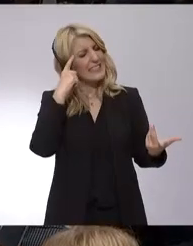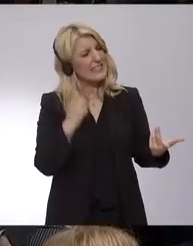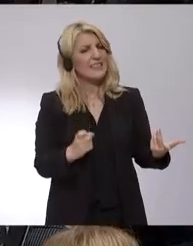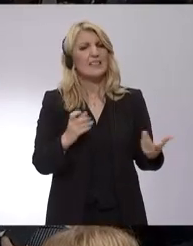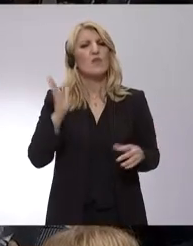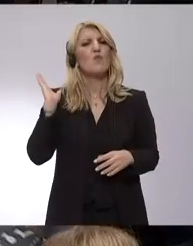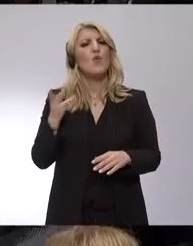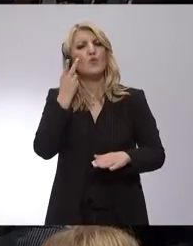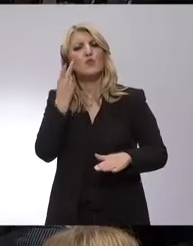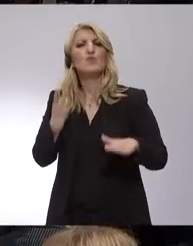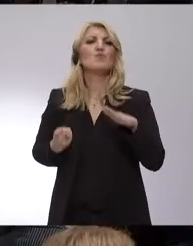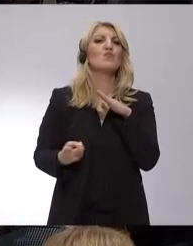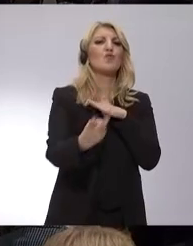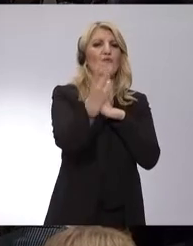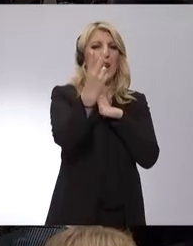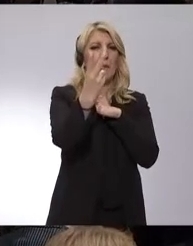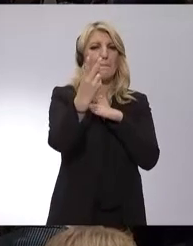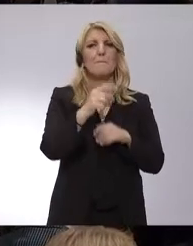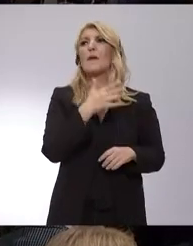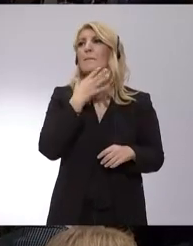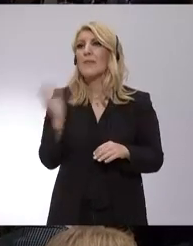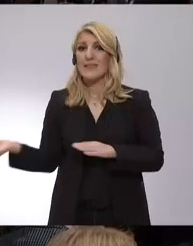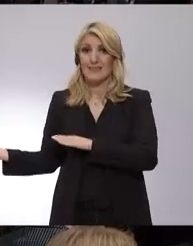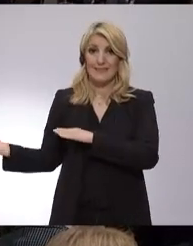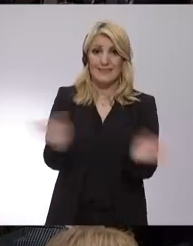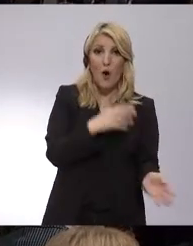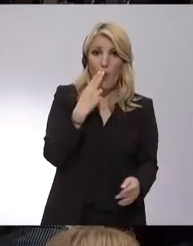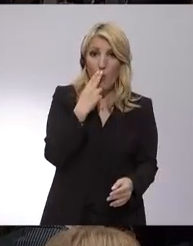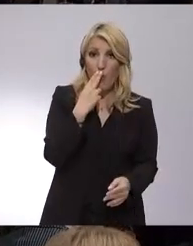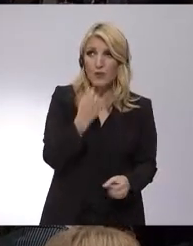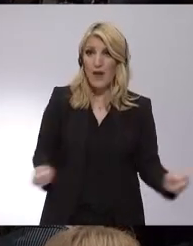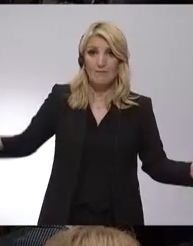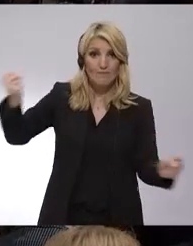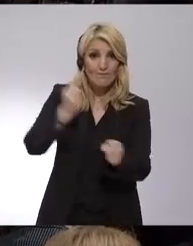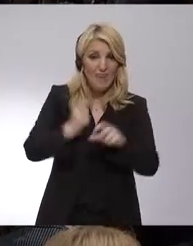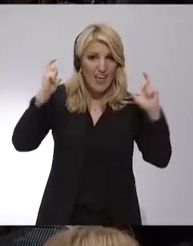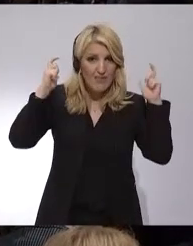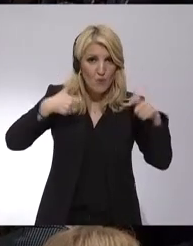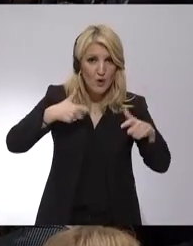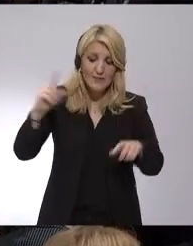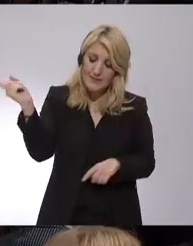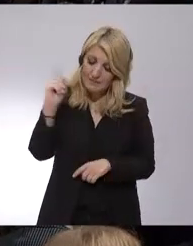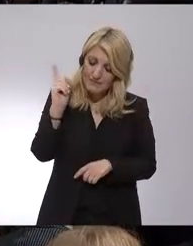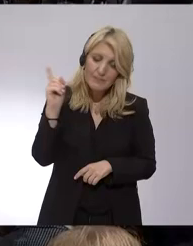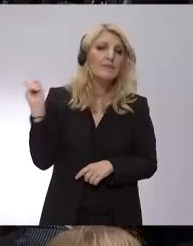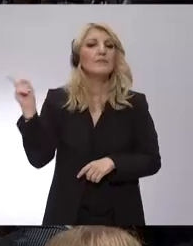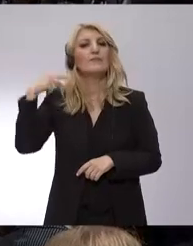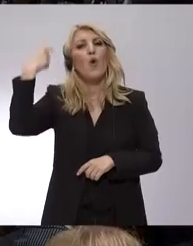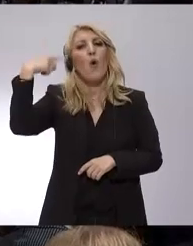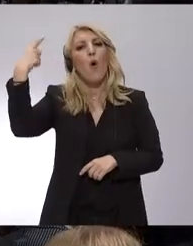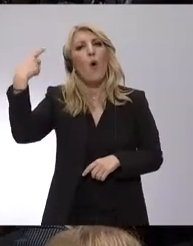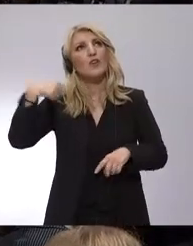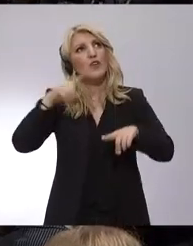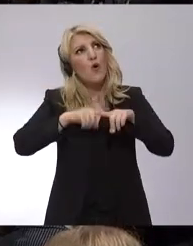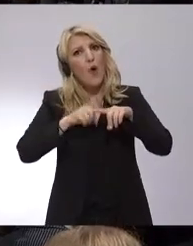and prosperous Greece. While Greek socialists were campaigning against Europe and NATO,